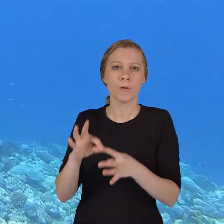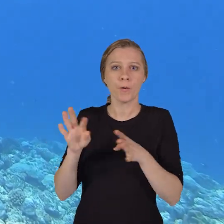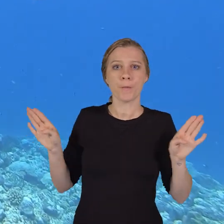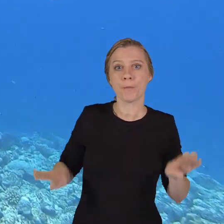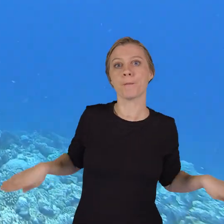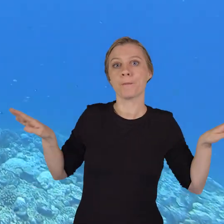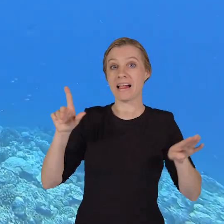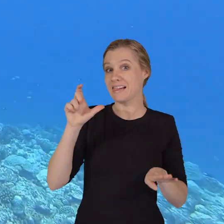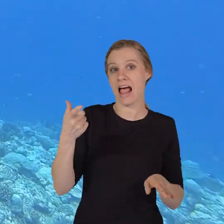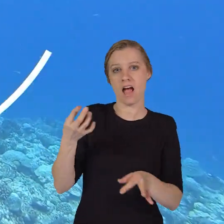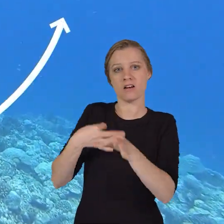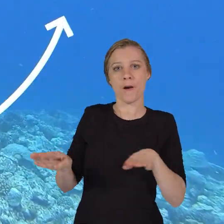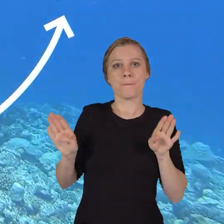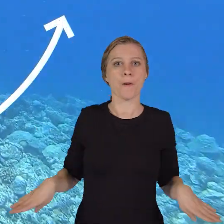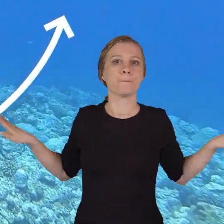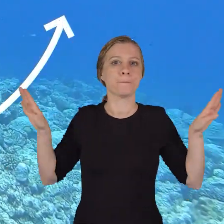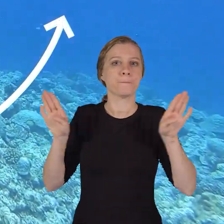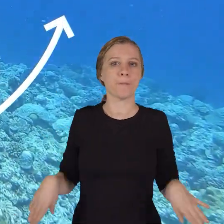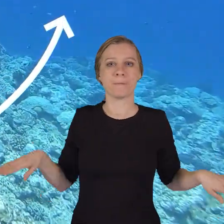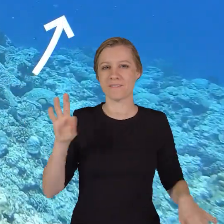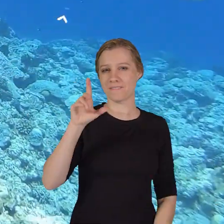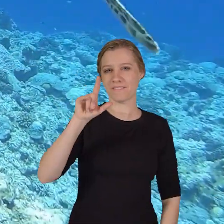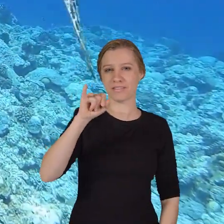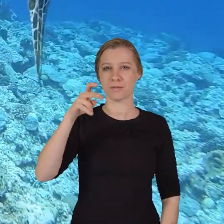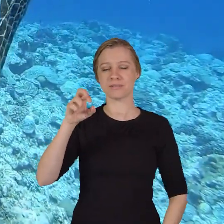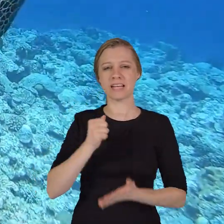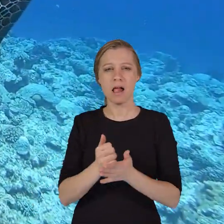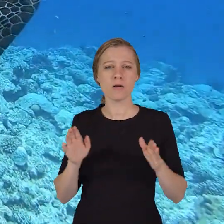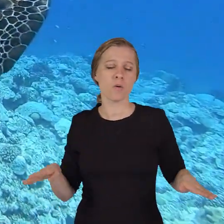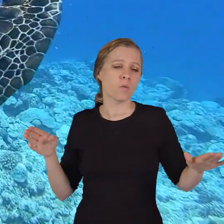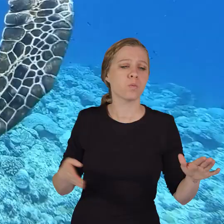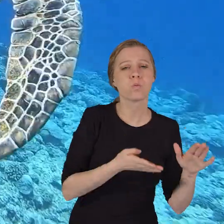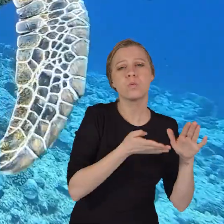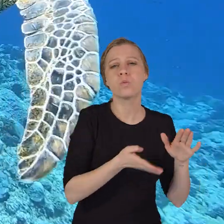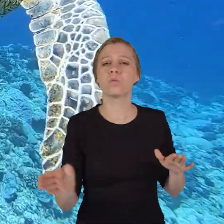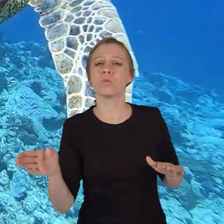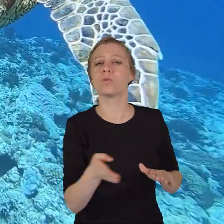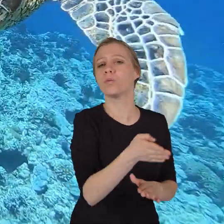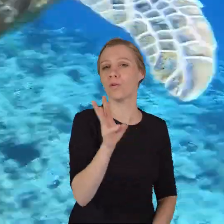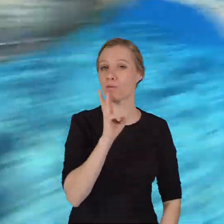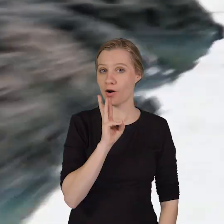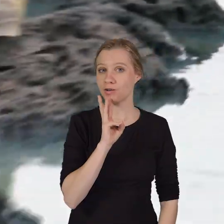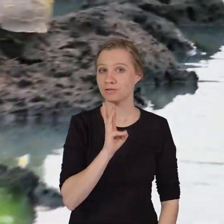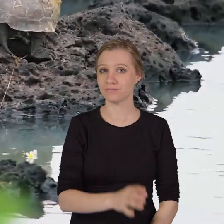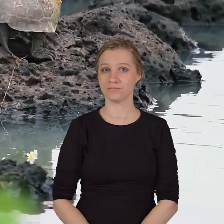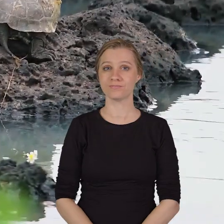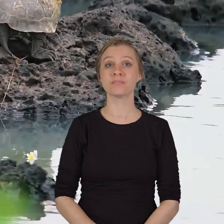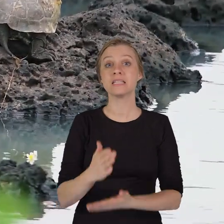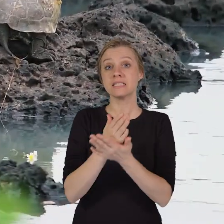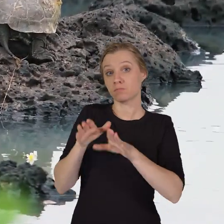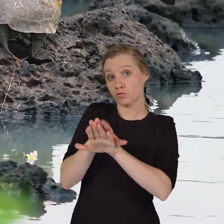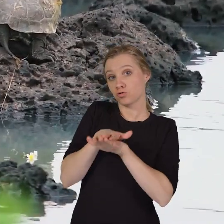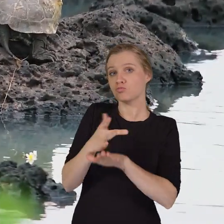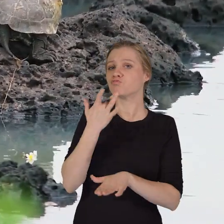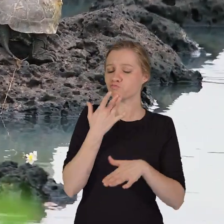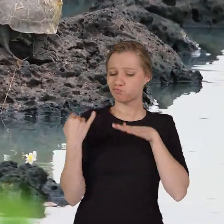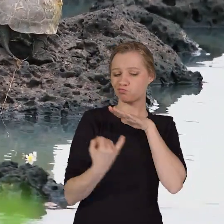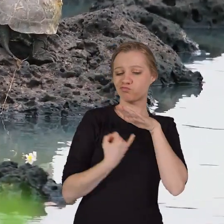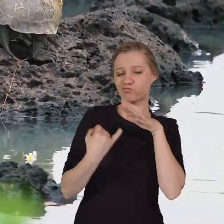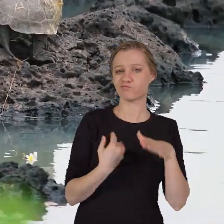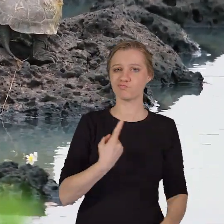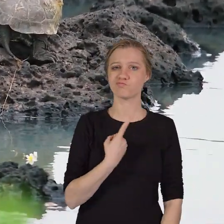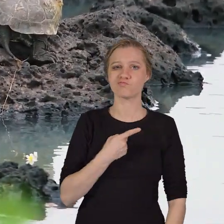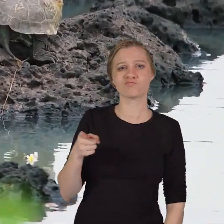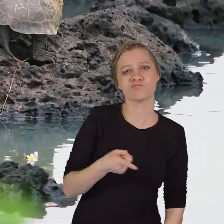have unique flippers instead of legs, which help them gracefully glide through the water. Some turtles prefer to be